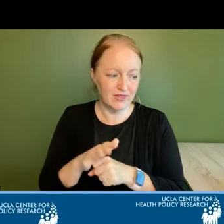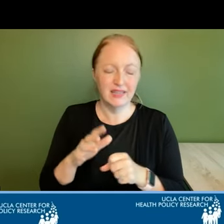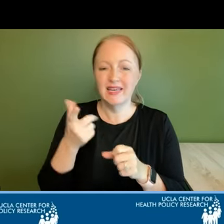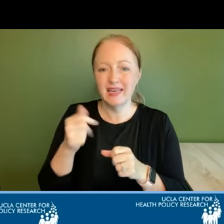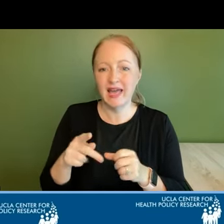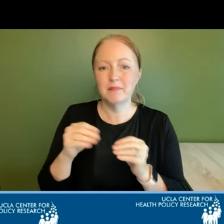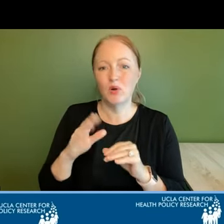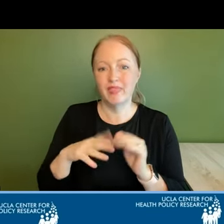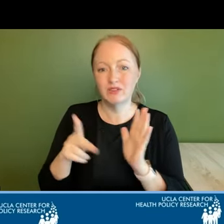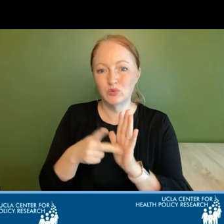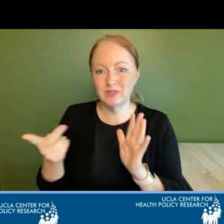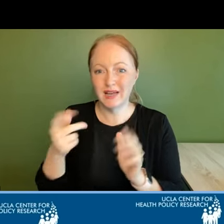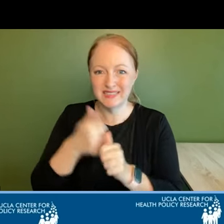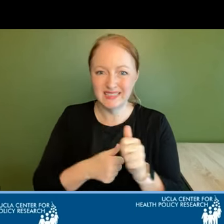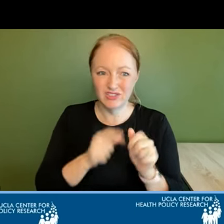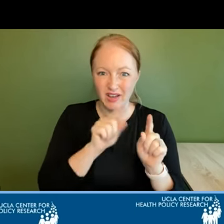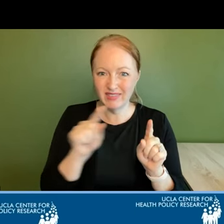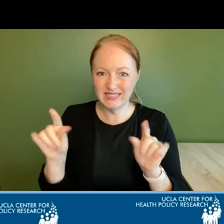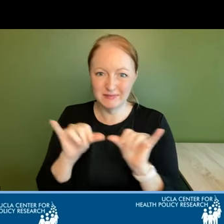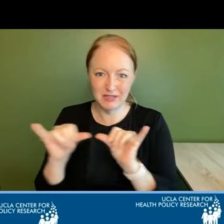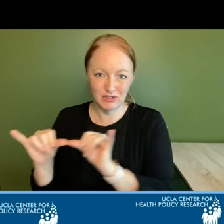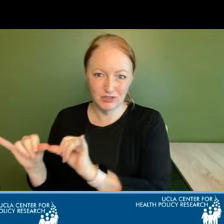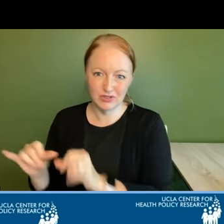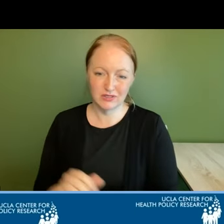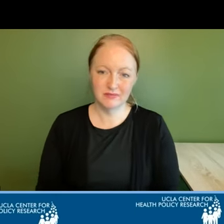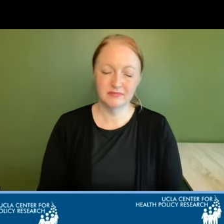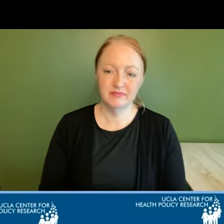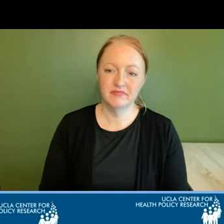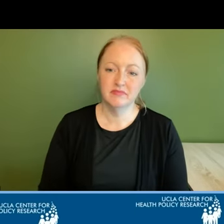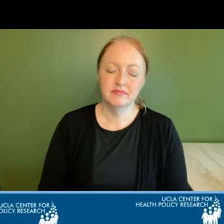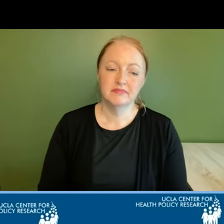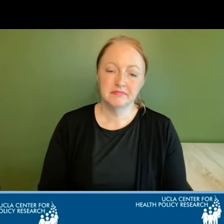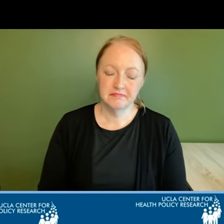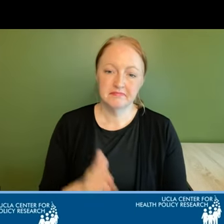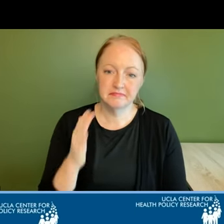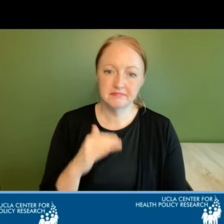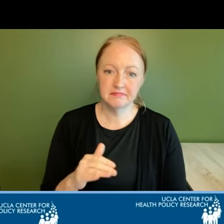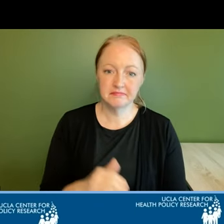two times each of these measures next slide please